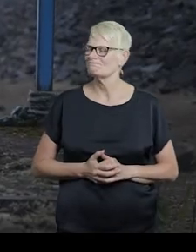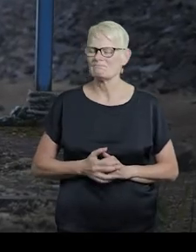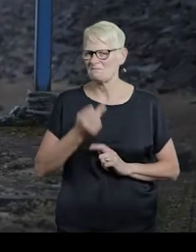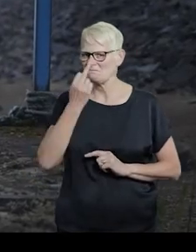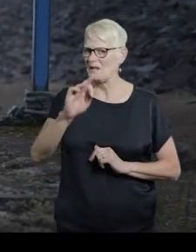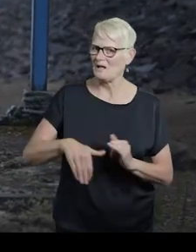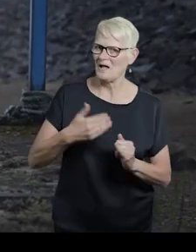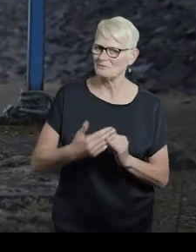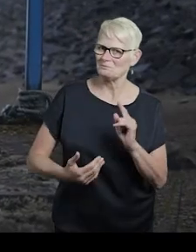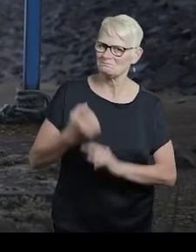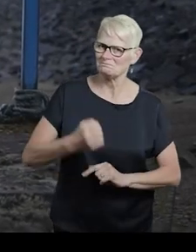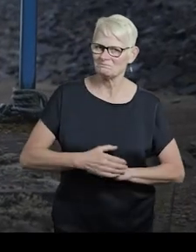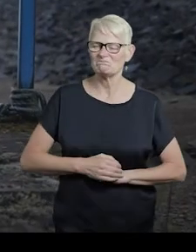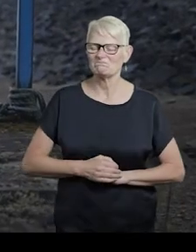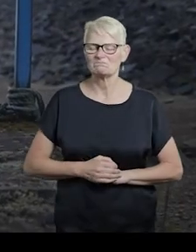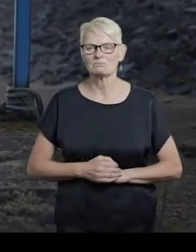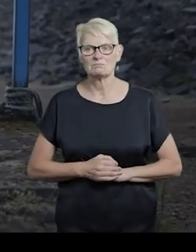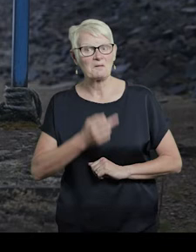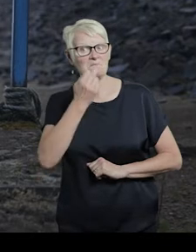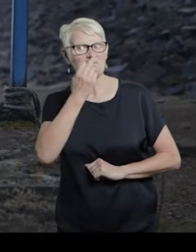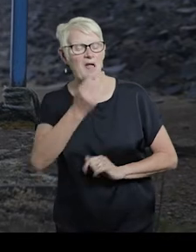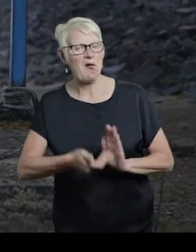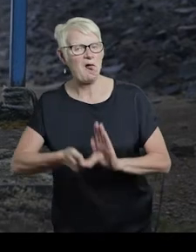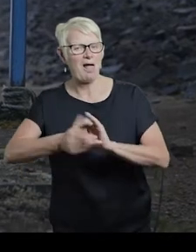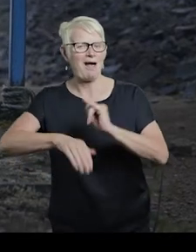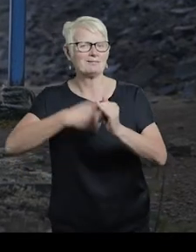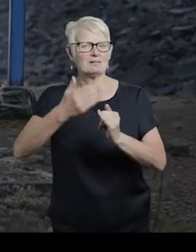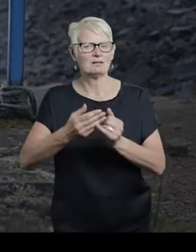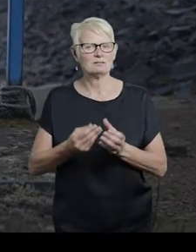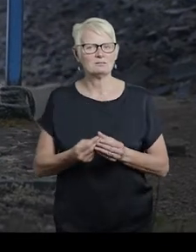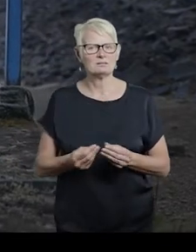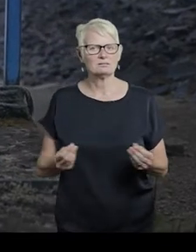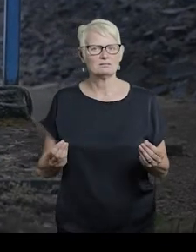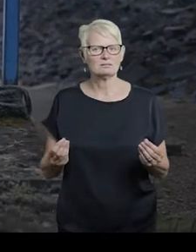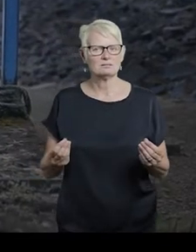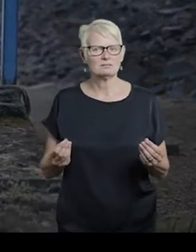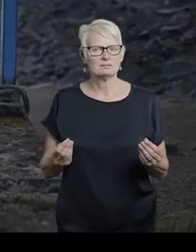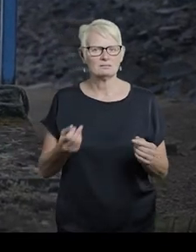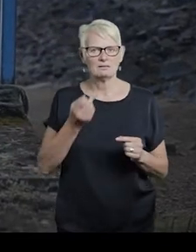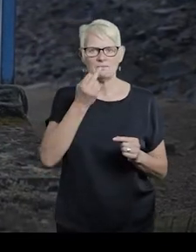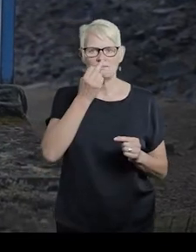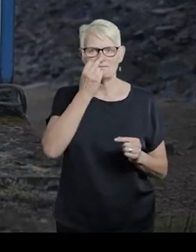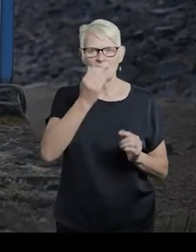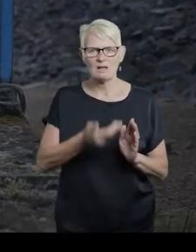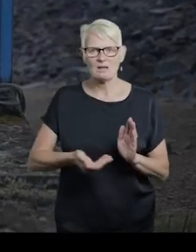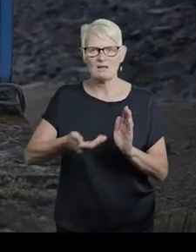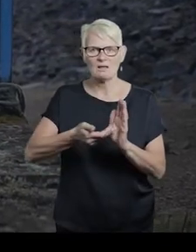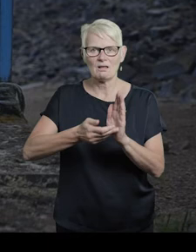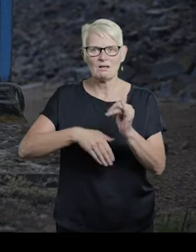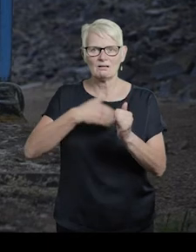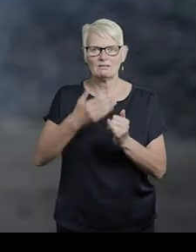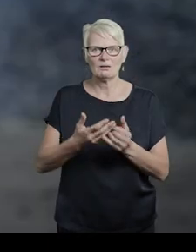till you make it. Fake it till you disappear. Fake it till you drown.